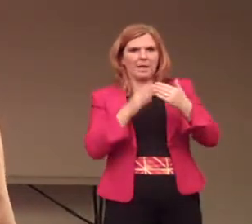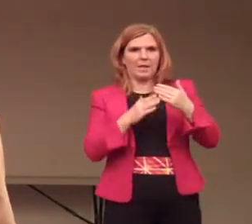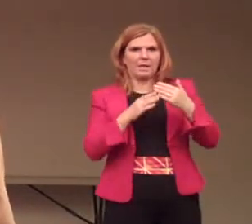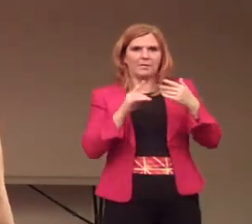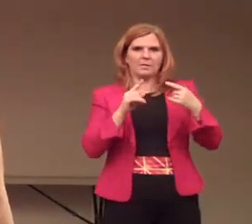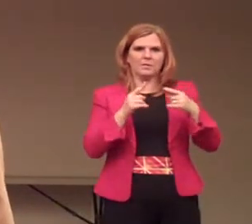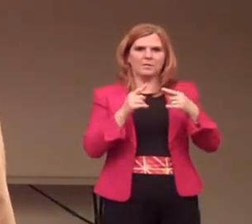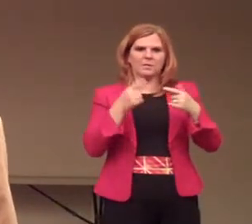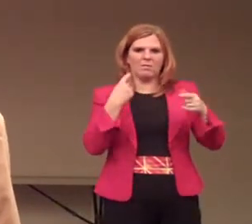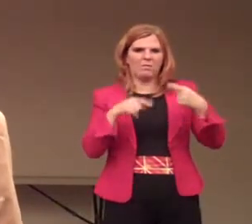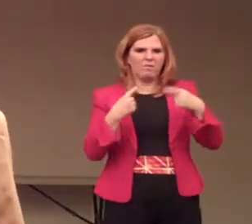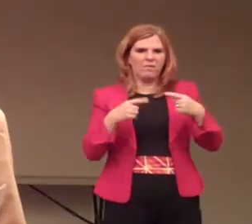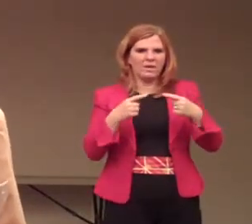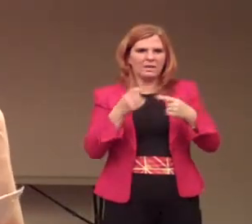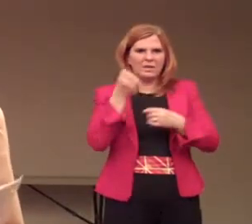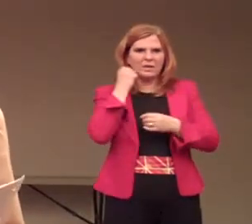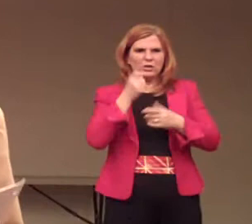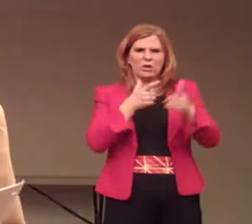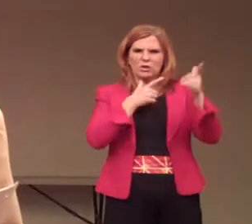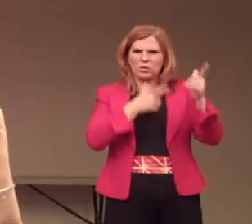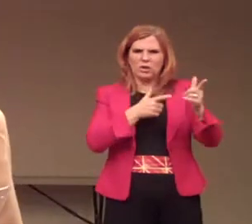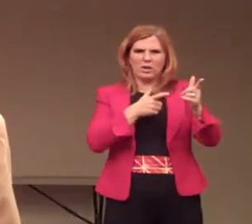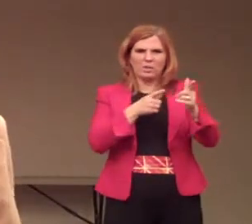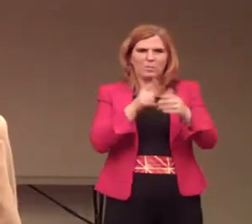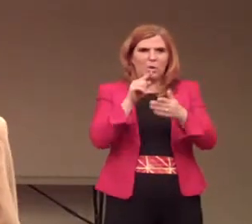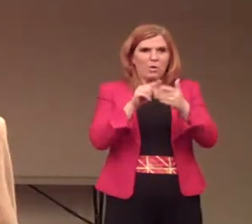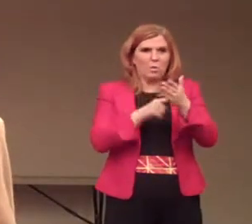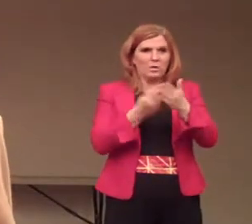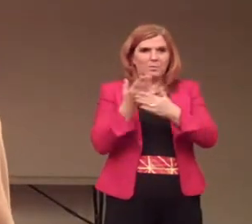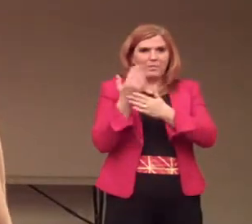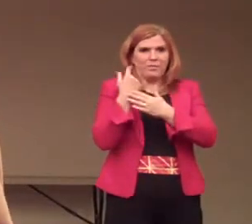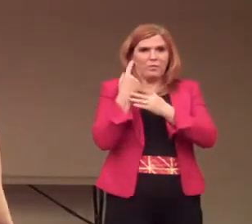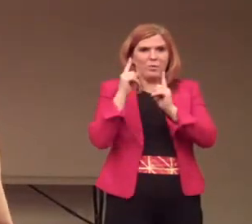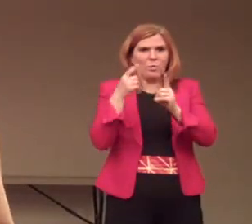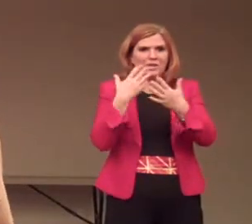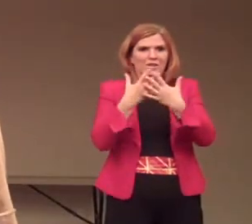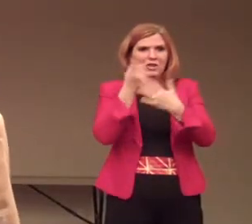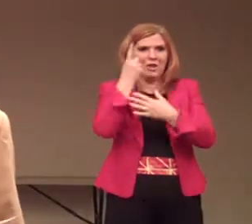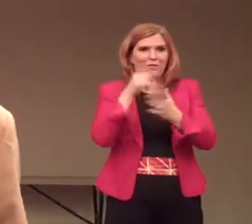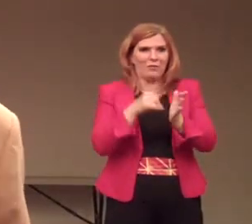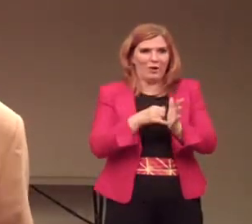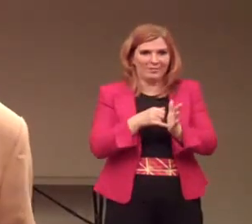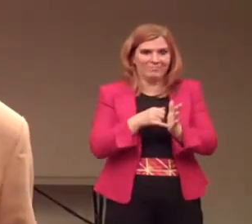a series of quarrels. She had shot him once before and was in jail for him.